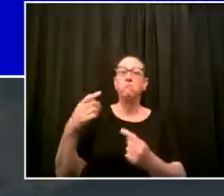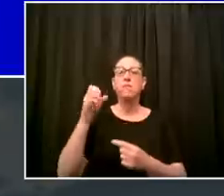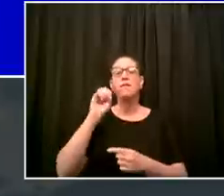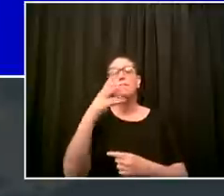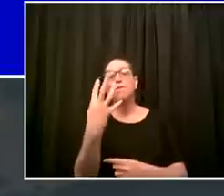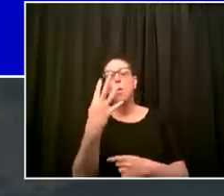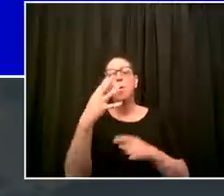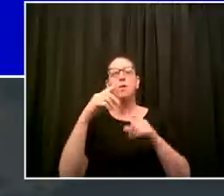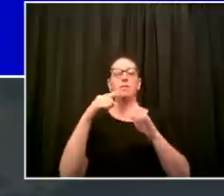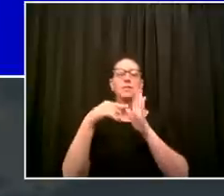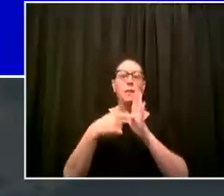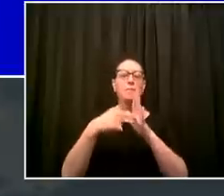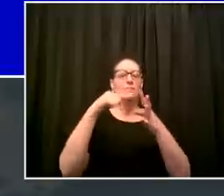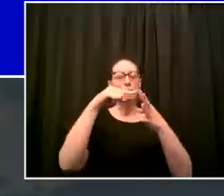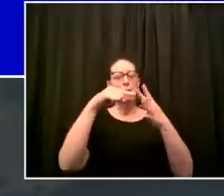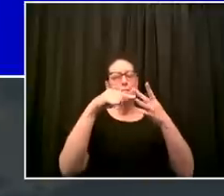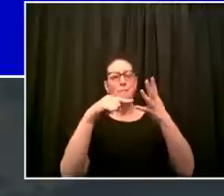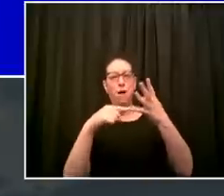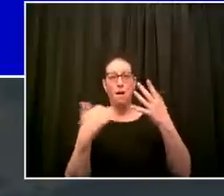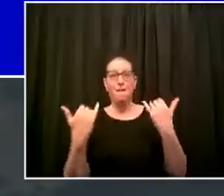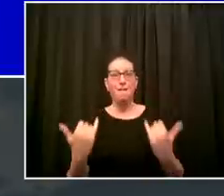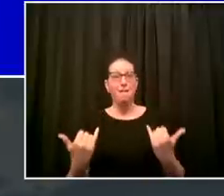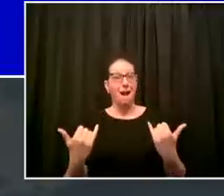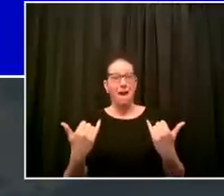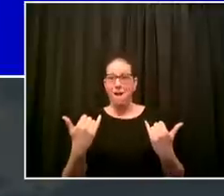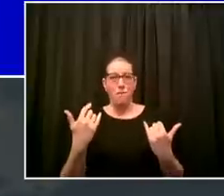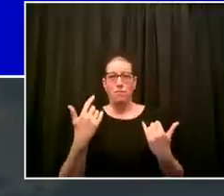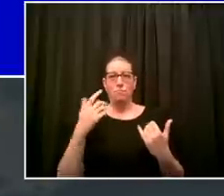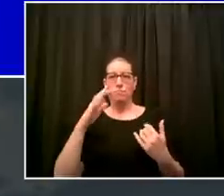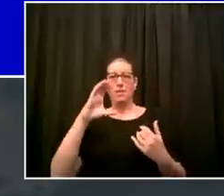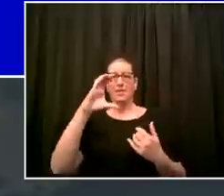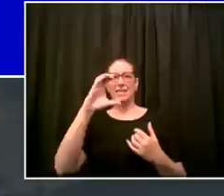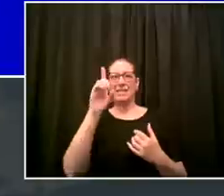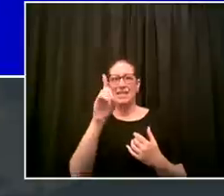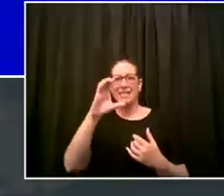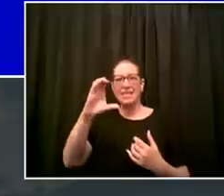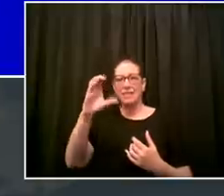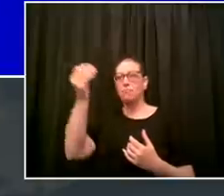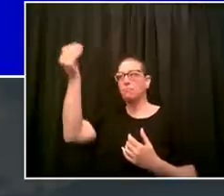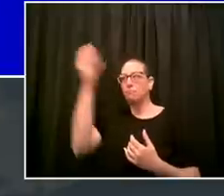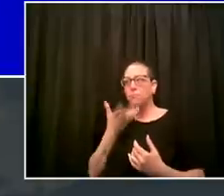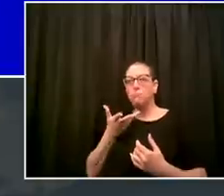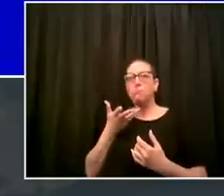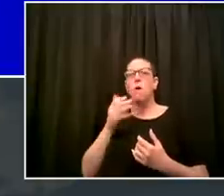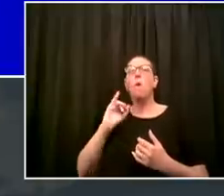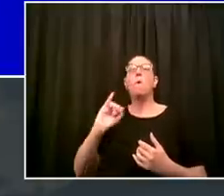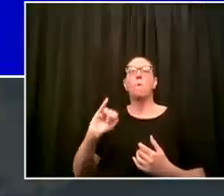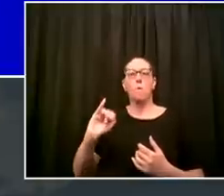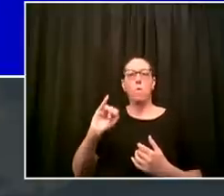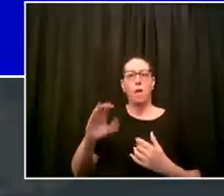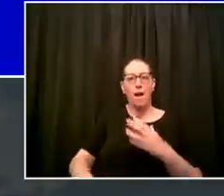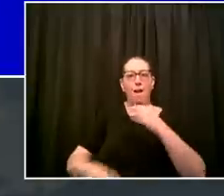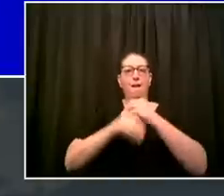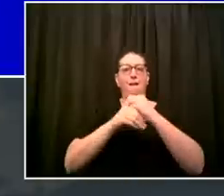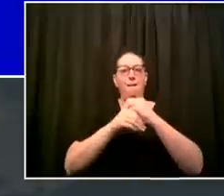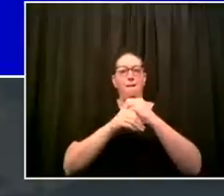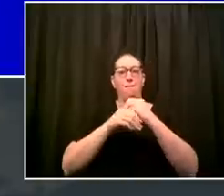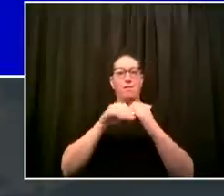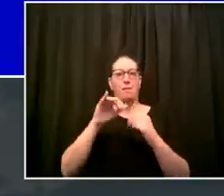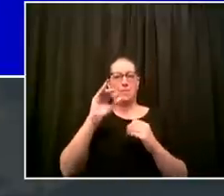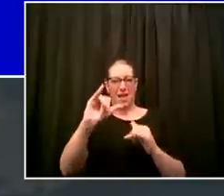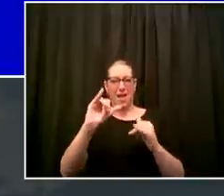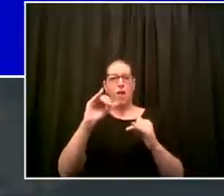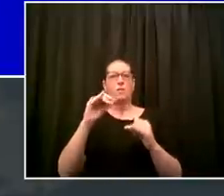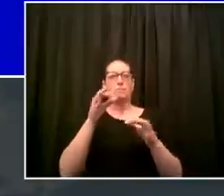definition has added additional symptoms to the equation persistent fever irritability or